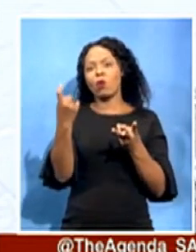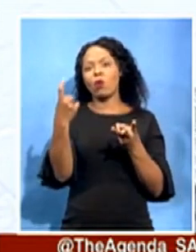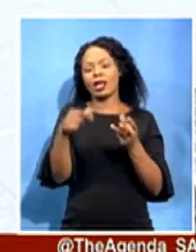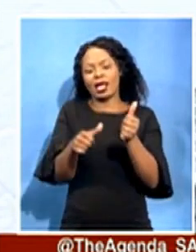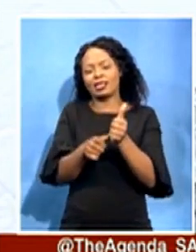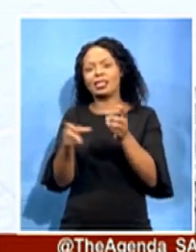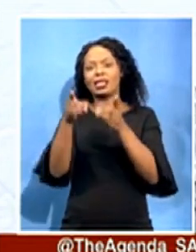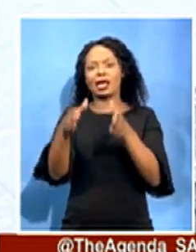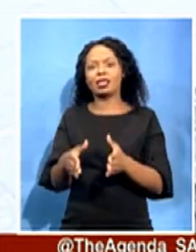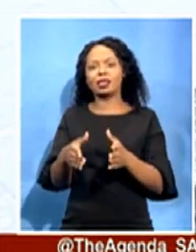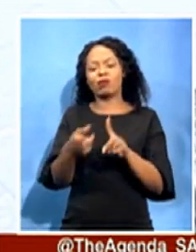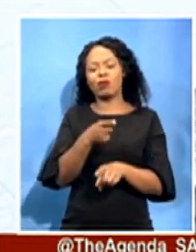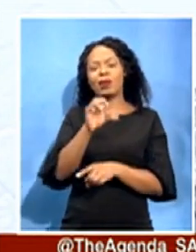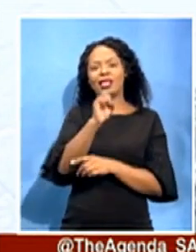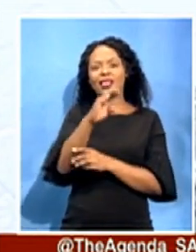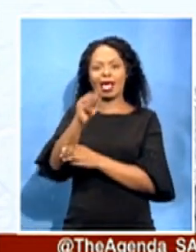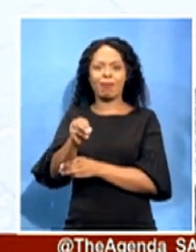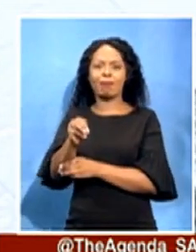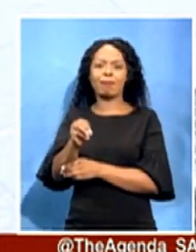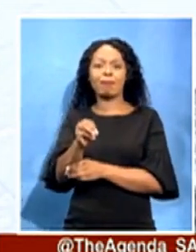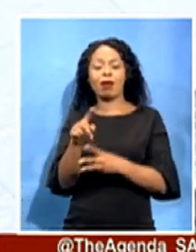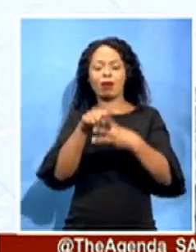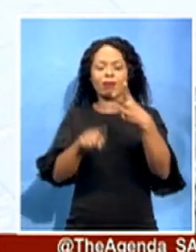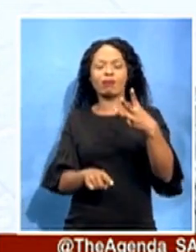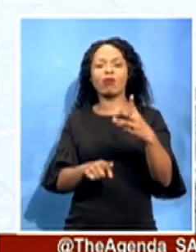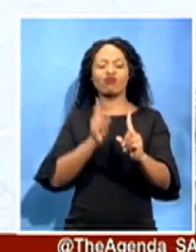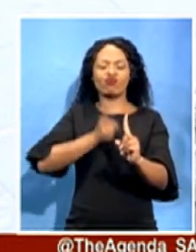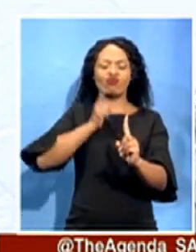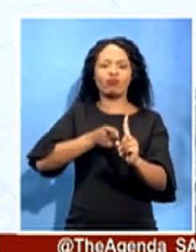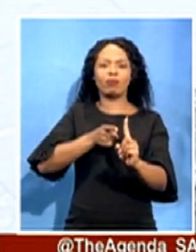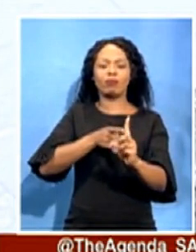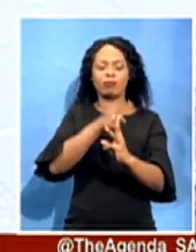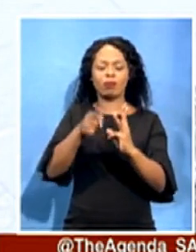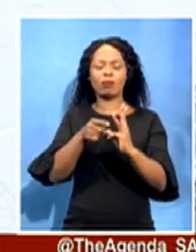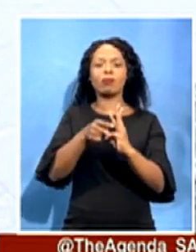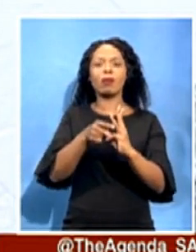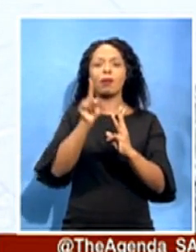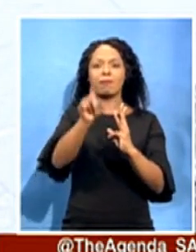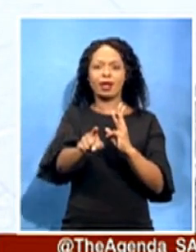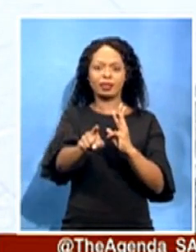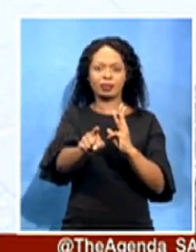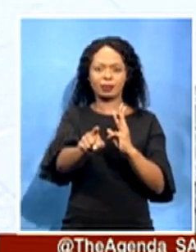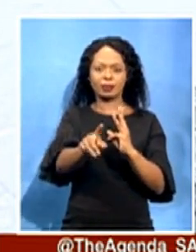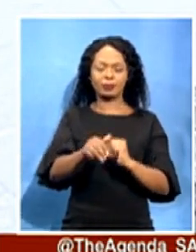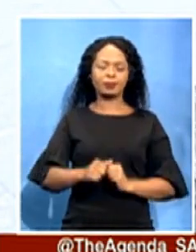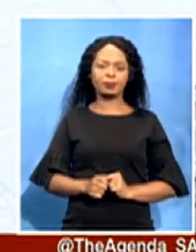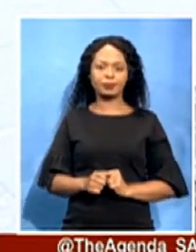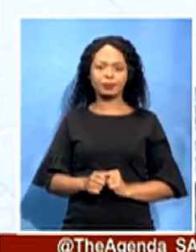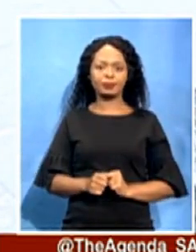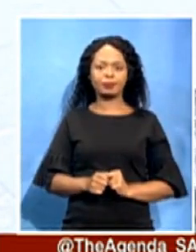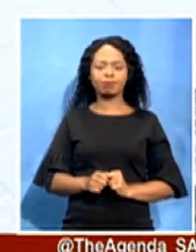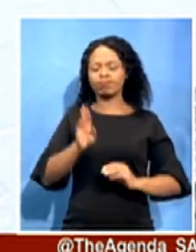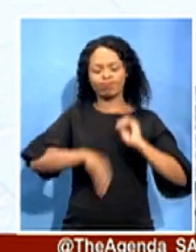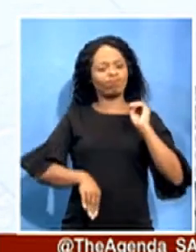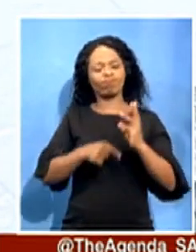So it's recommending that we prefer charges against the three officials. And I am satisfied that the report